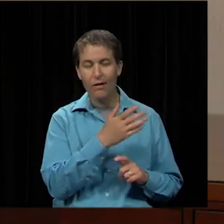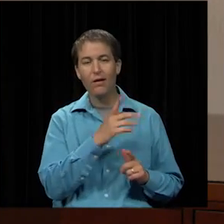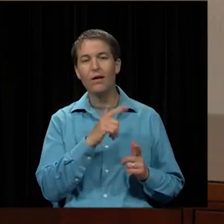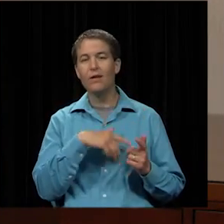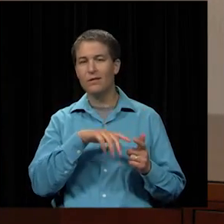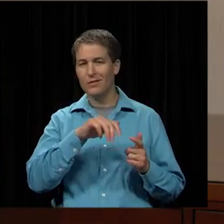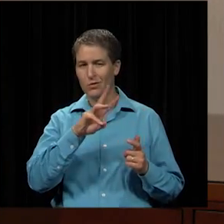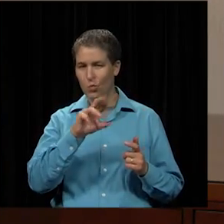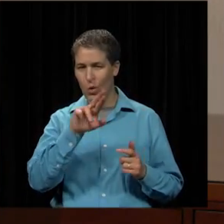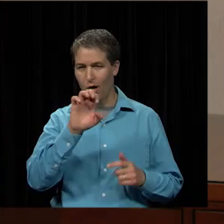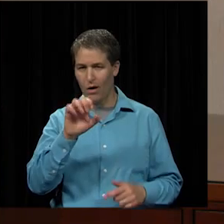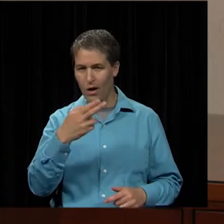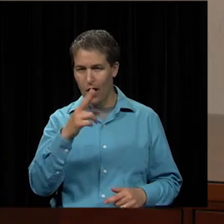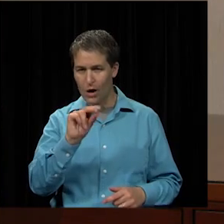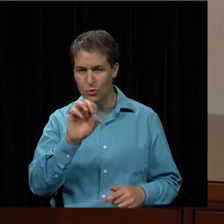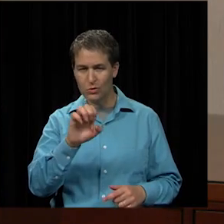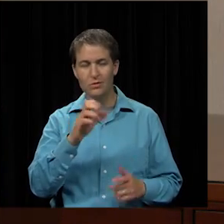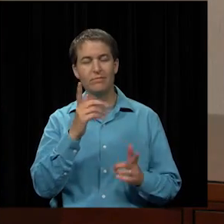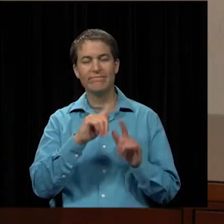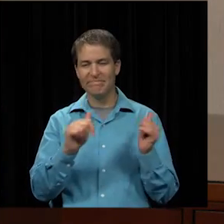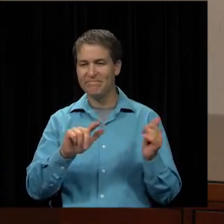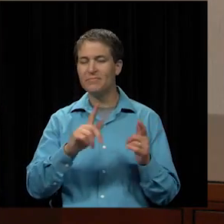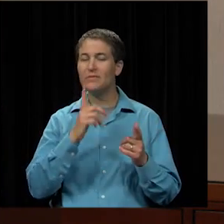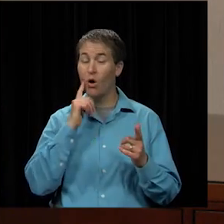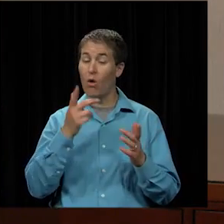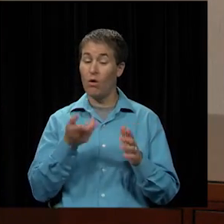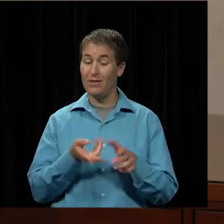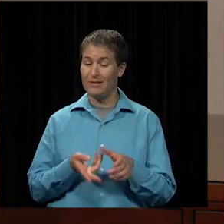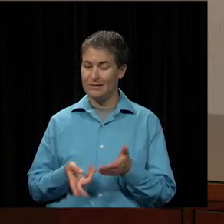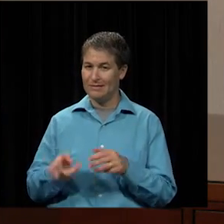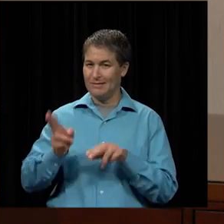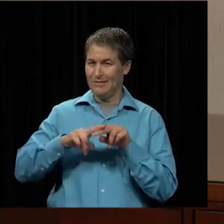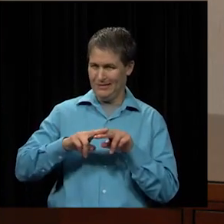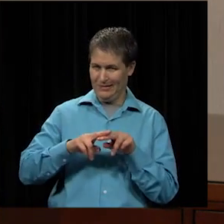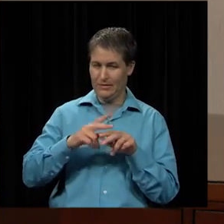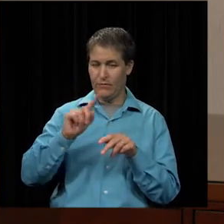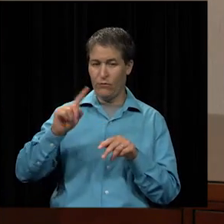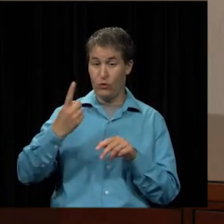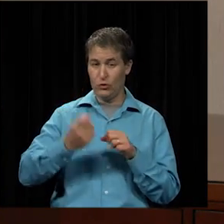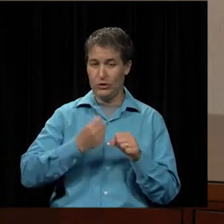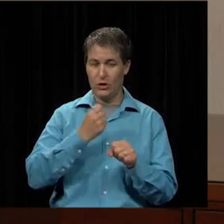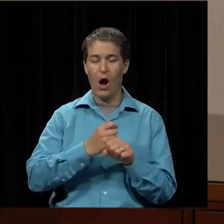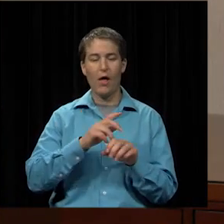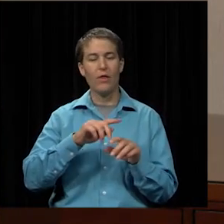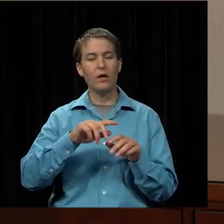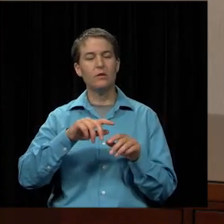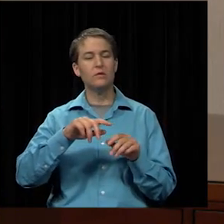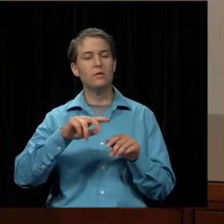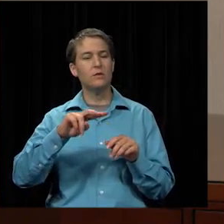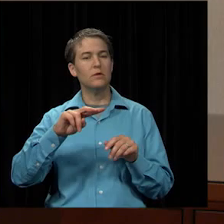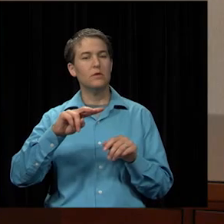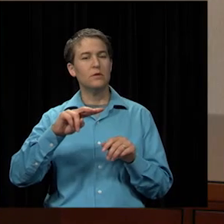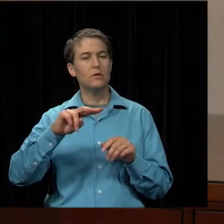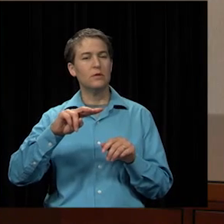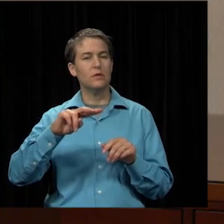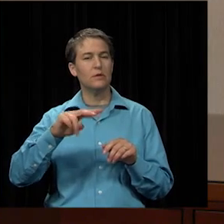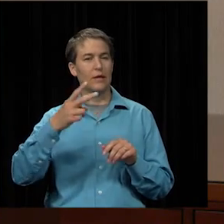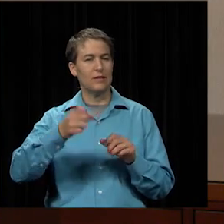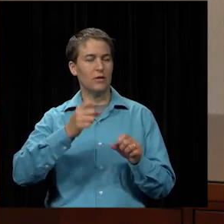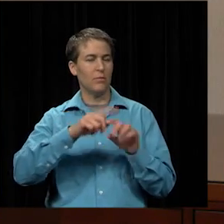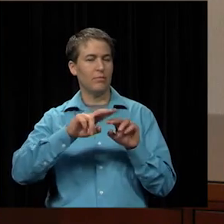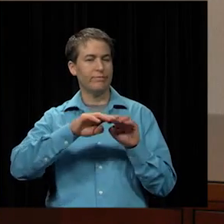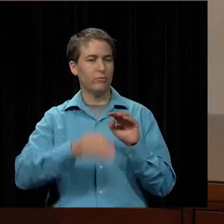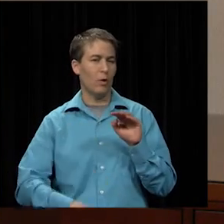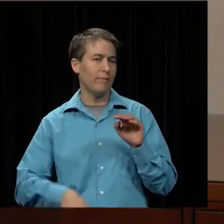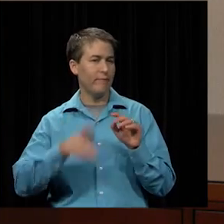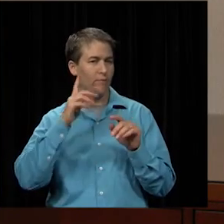that's why uh it's a bit of an increase in year one and then drops down immediately to less than the cpi rate